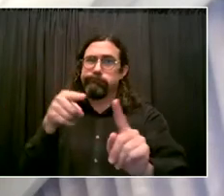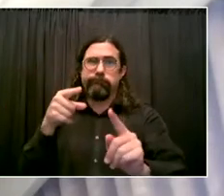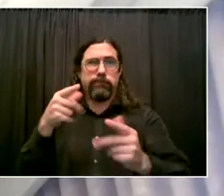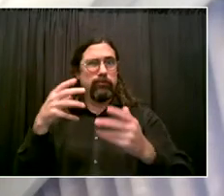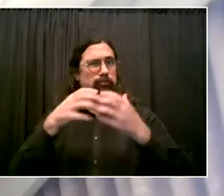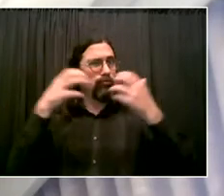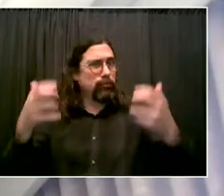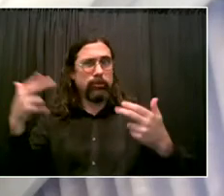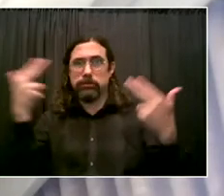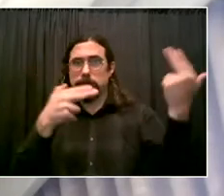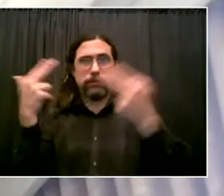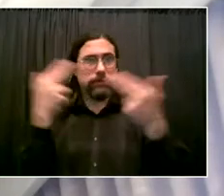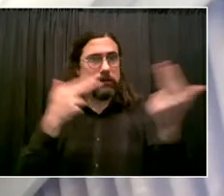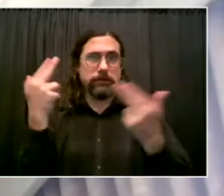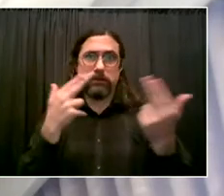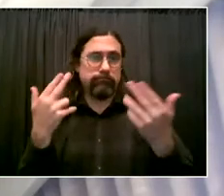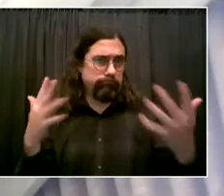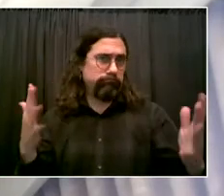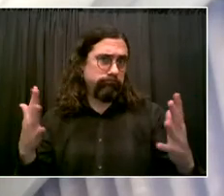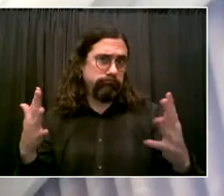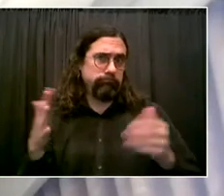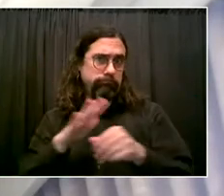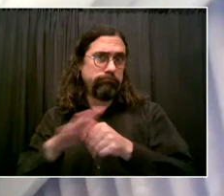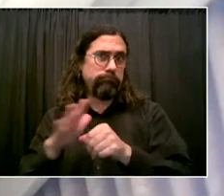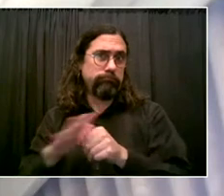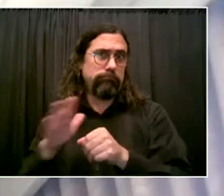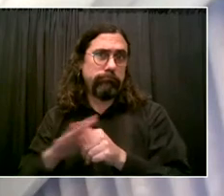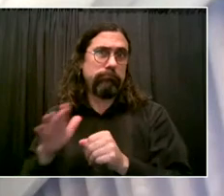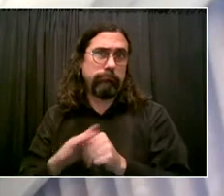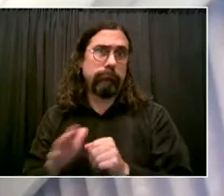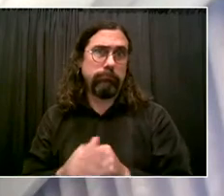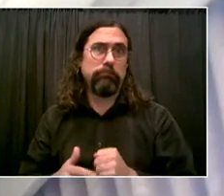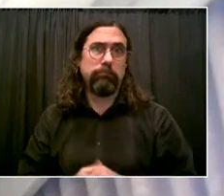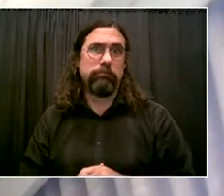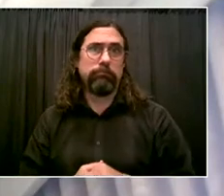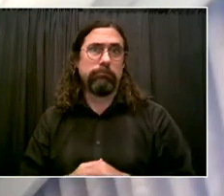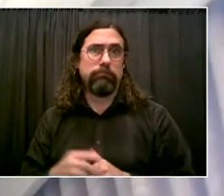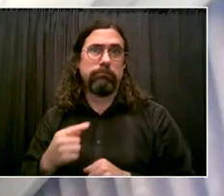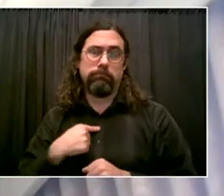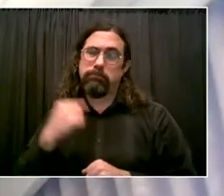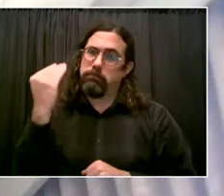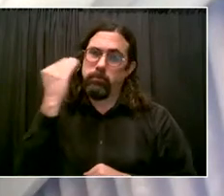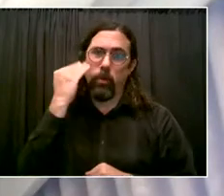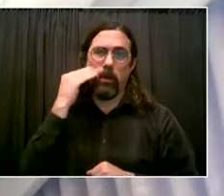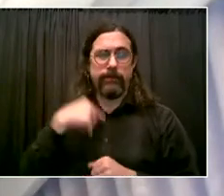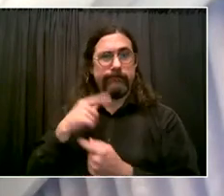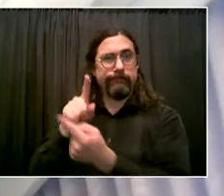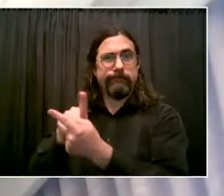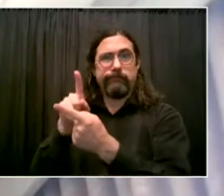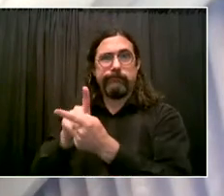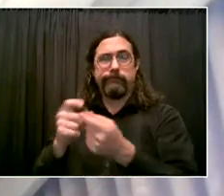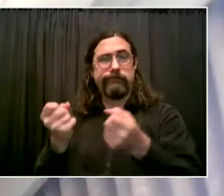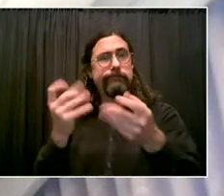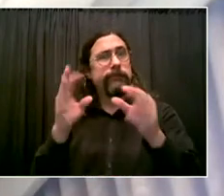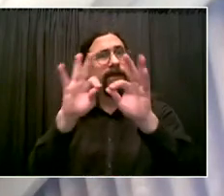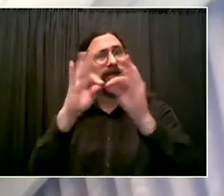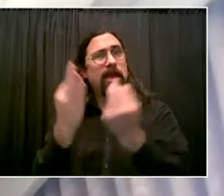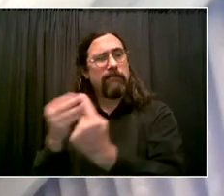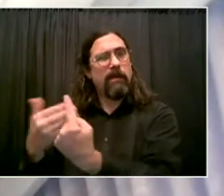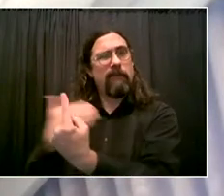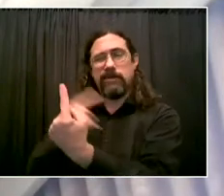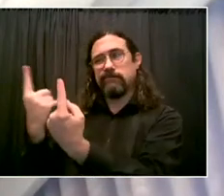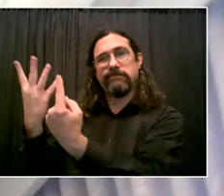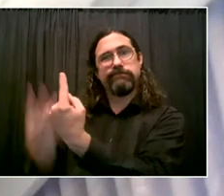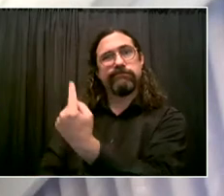too many families who have lost young people to gun violence. Um, I actually tried to be assembly member of the Villa to,